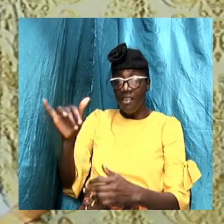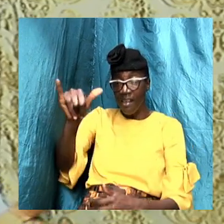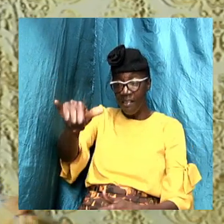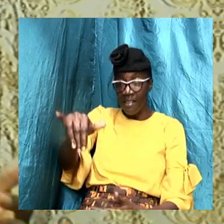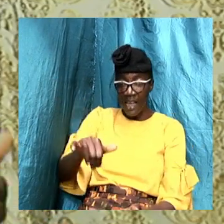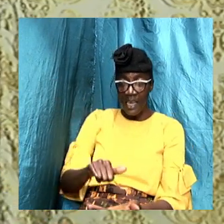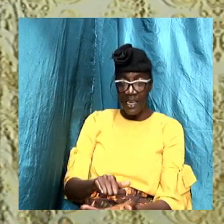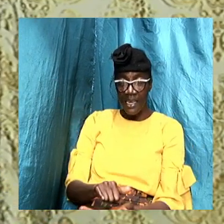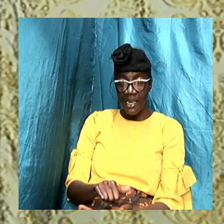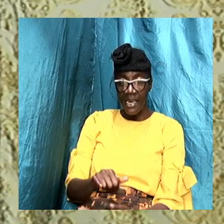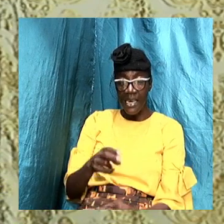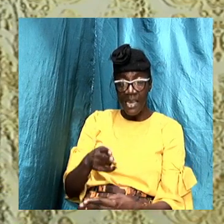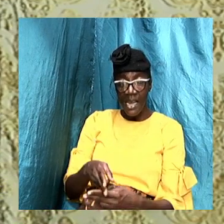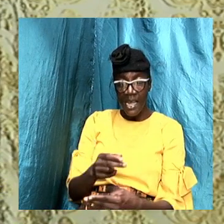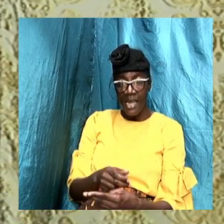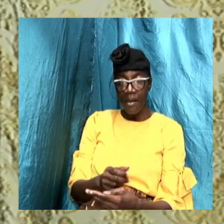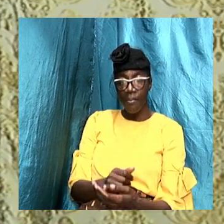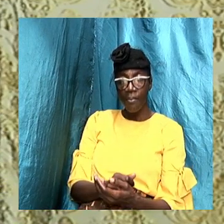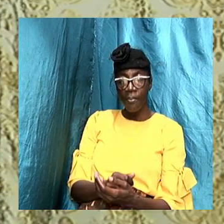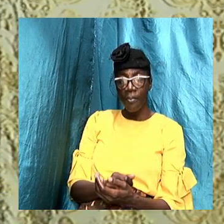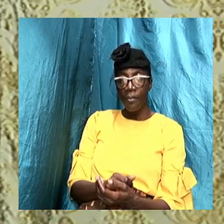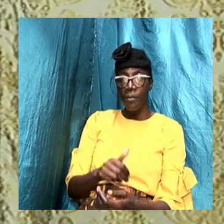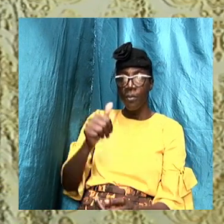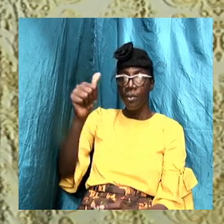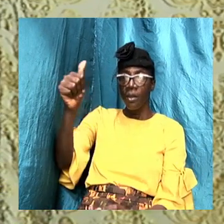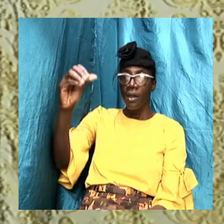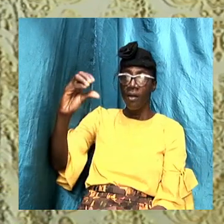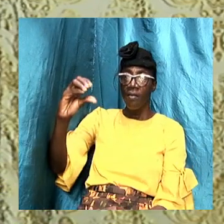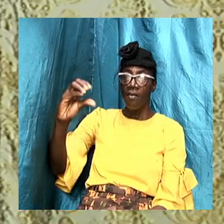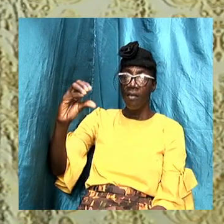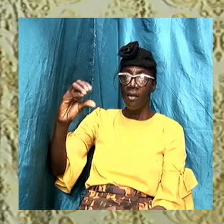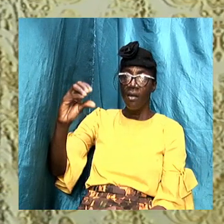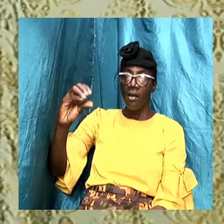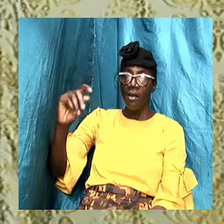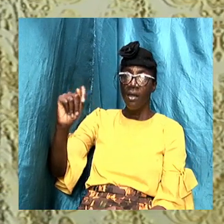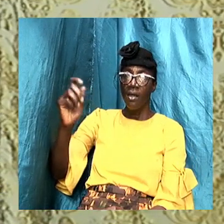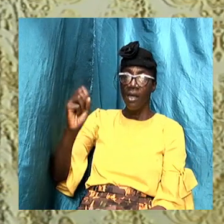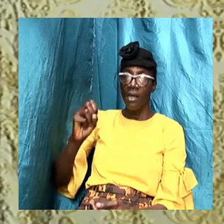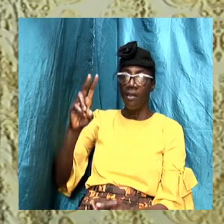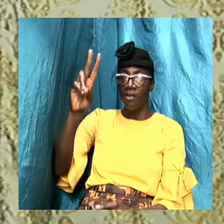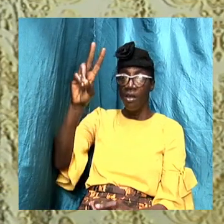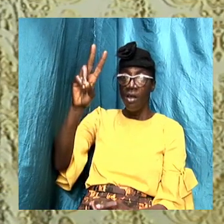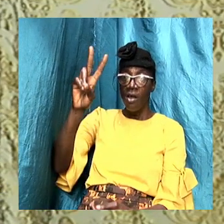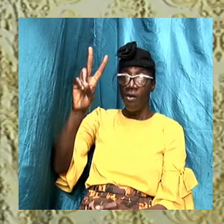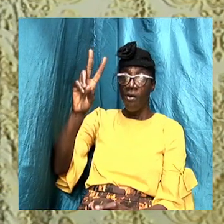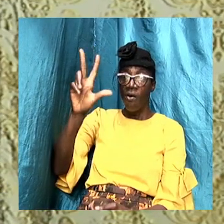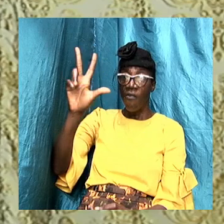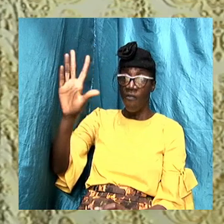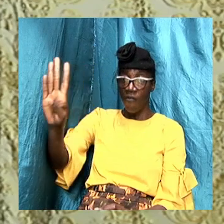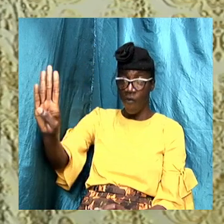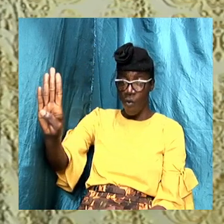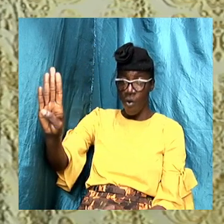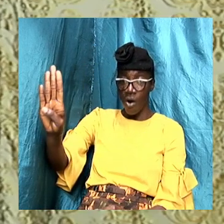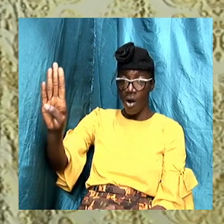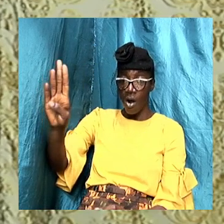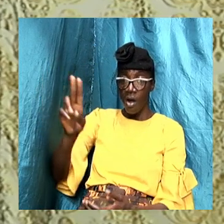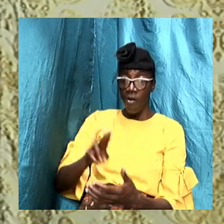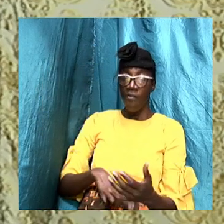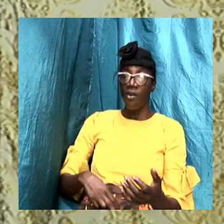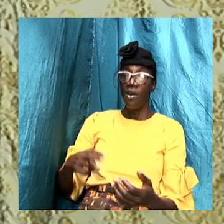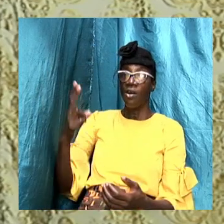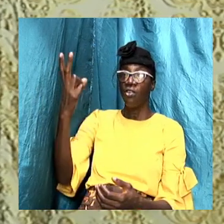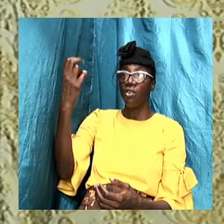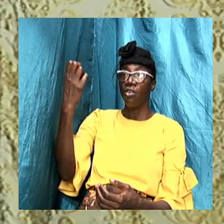the Bible in Acts 4 verses verse 12 let us find that one if you're taking notes